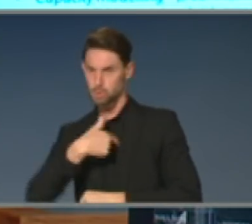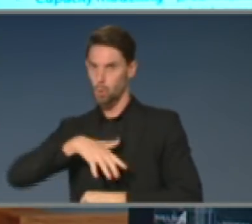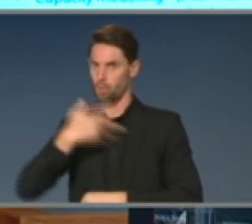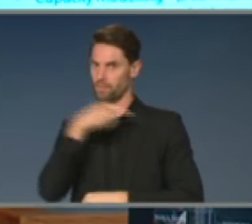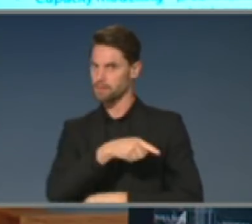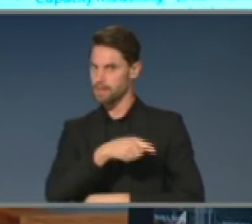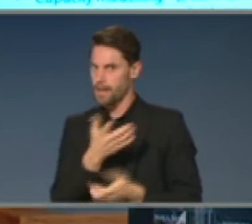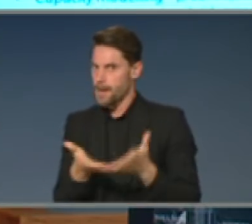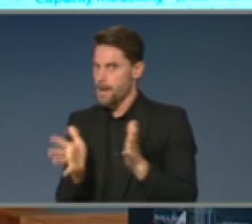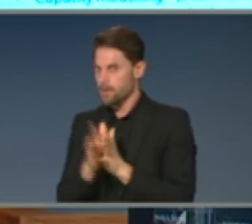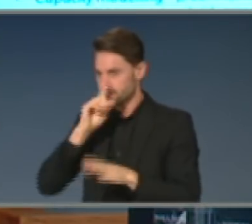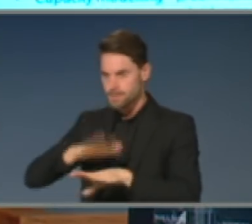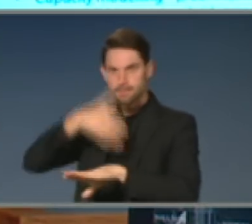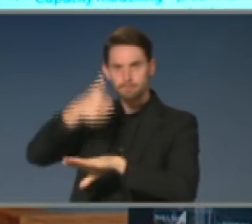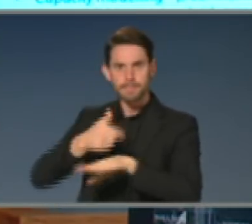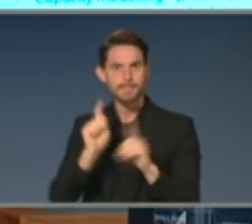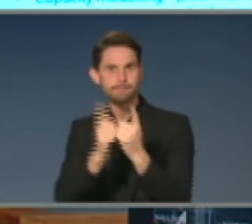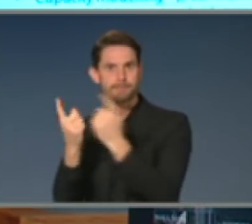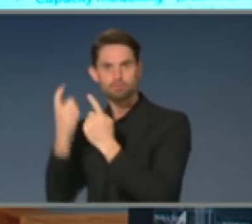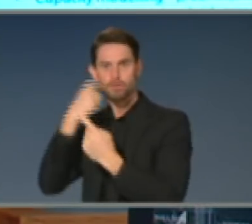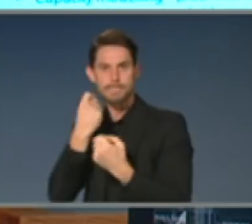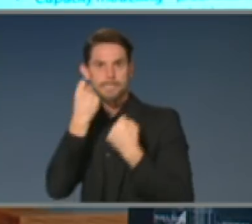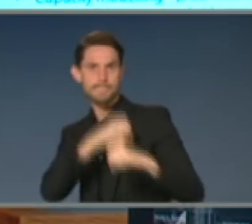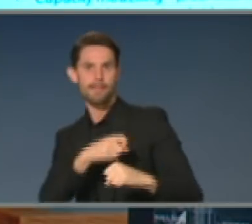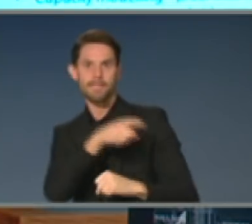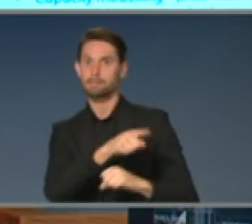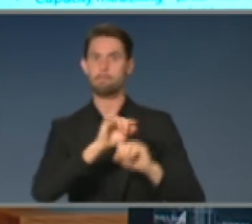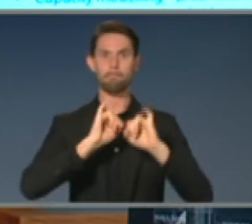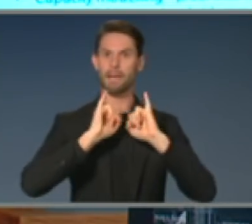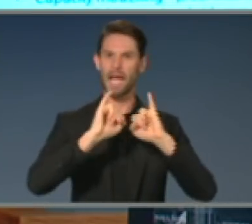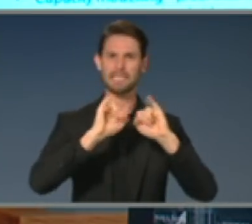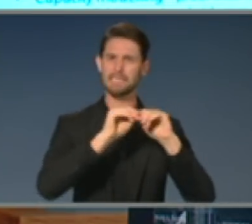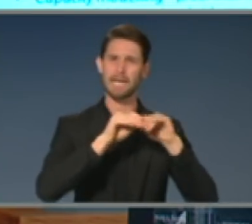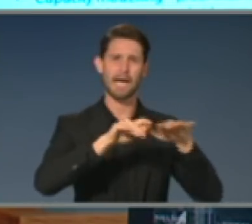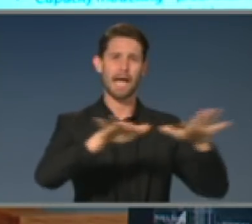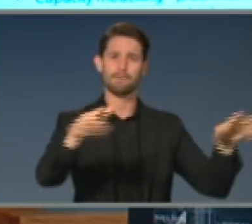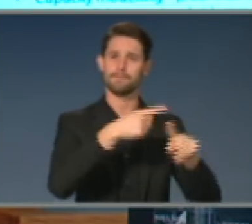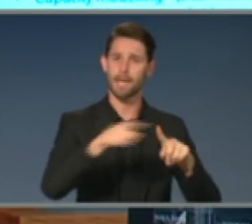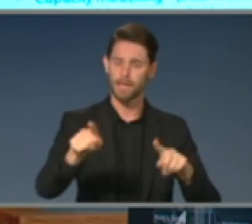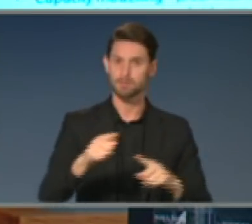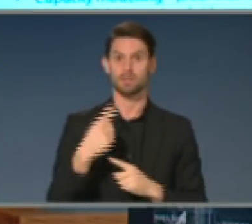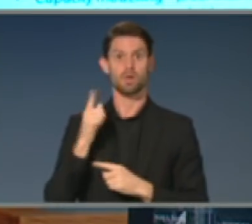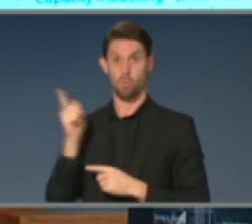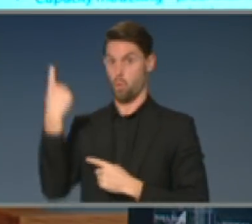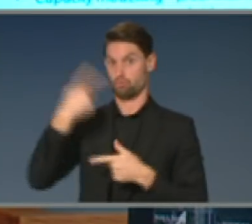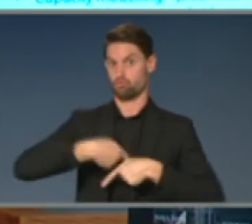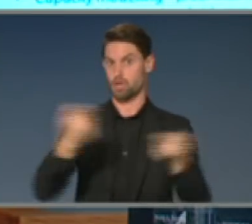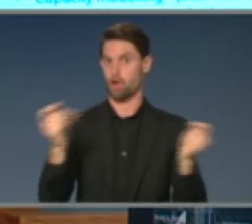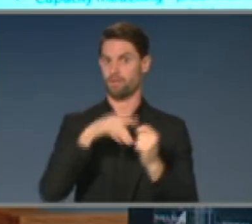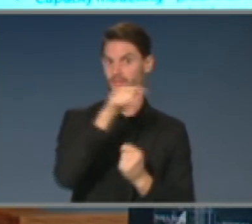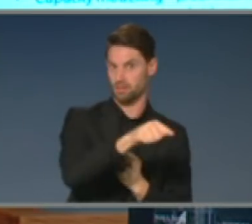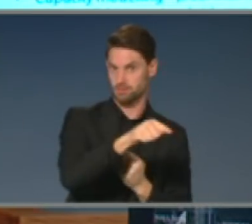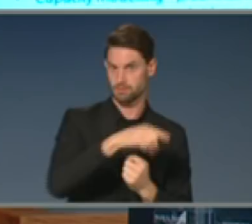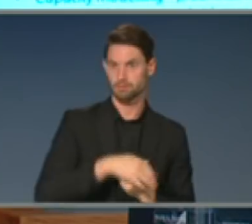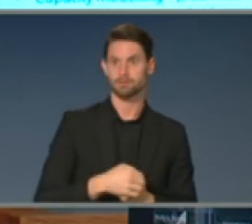capacity within potentially worst case demand situations. The other paper is one we did